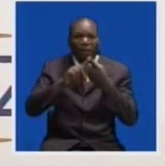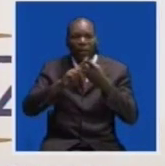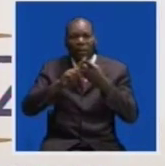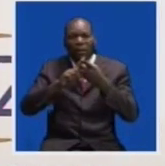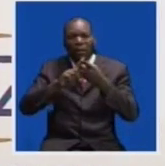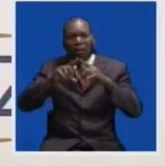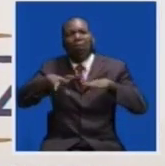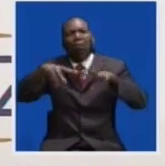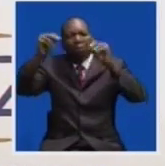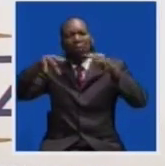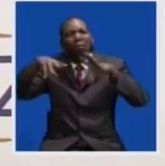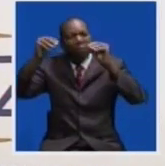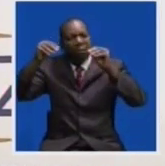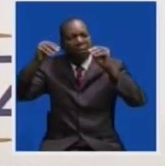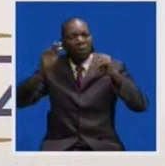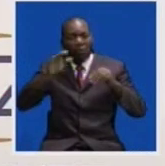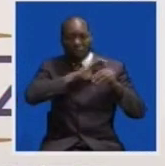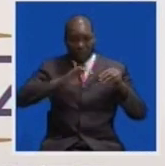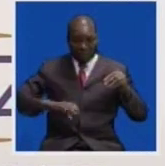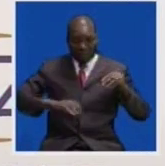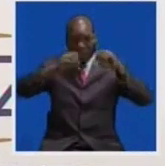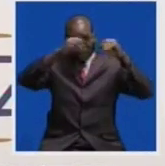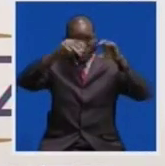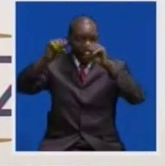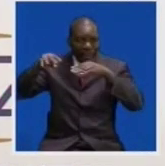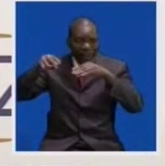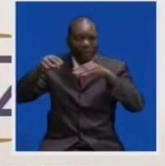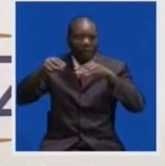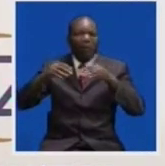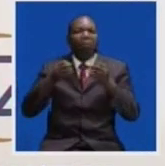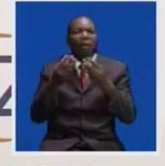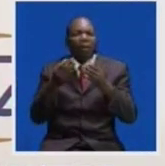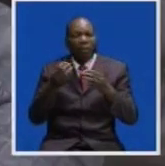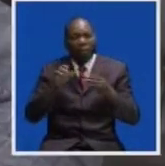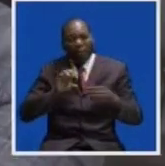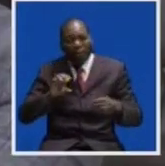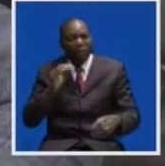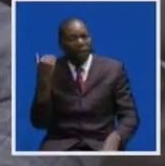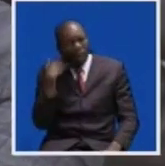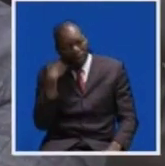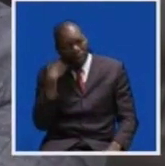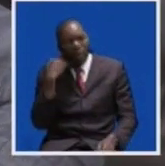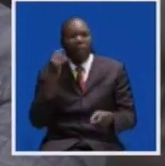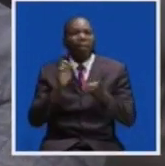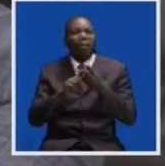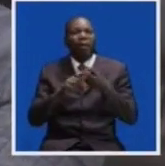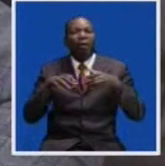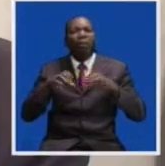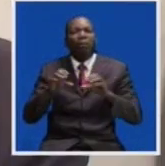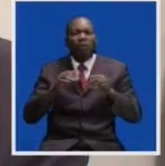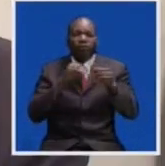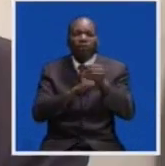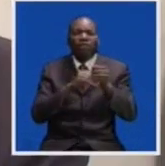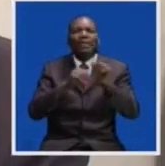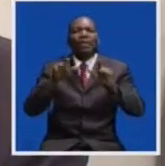management being carried out by ZESCO. That will affect most sectors. Further, the continued lower investment